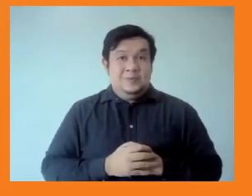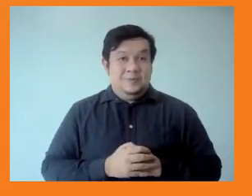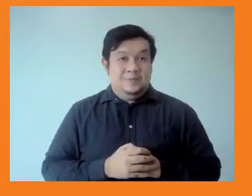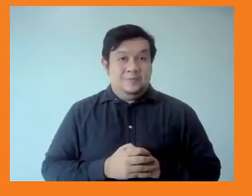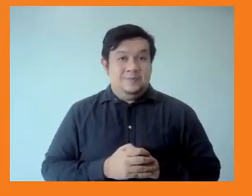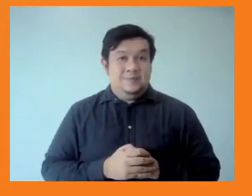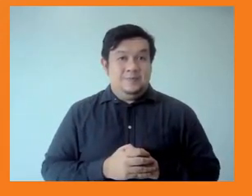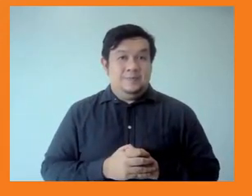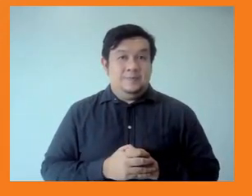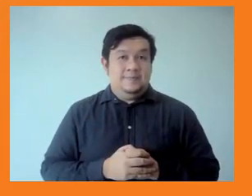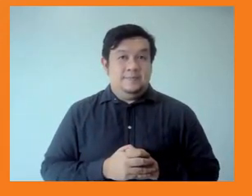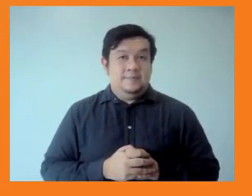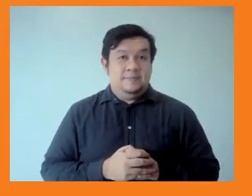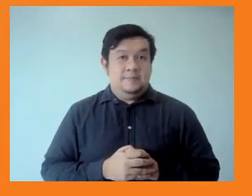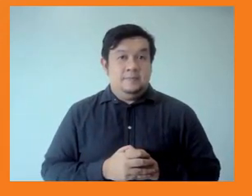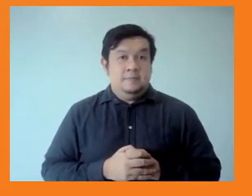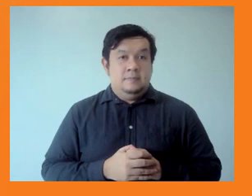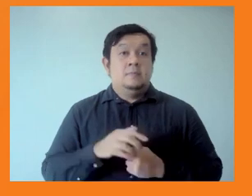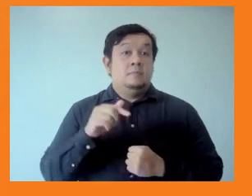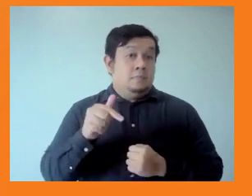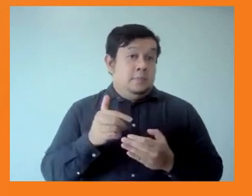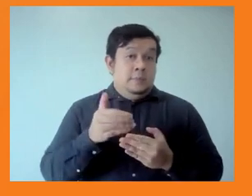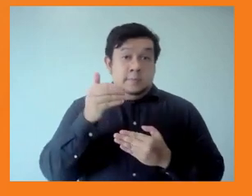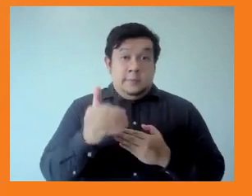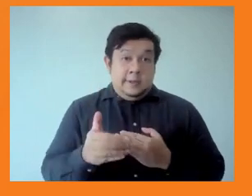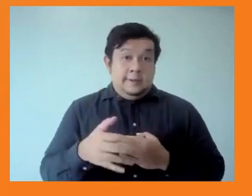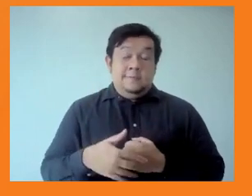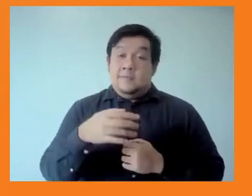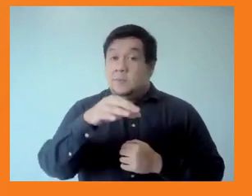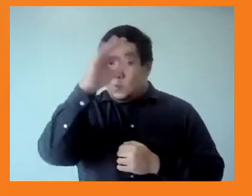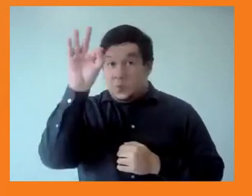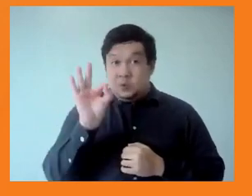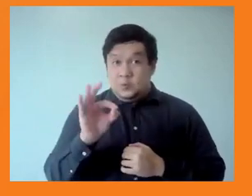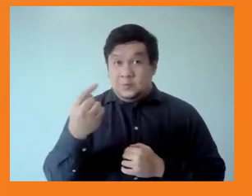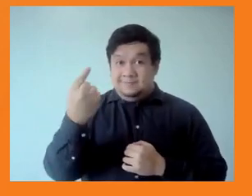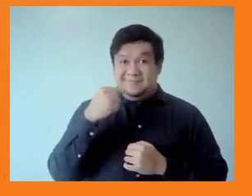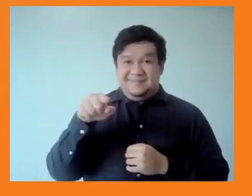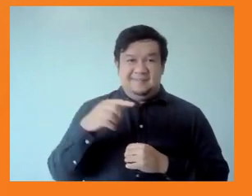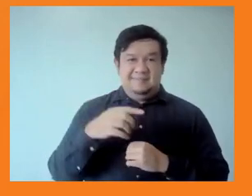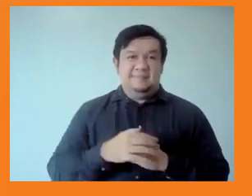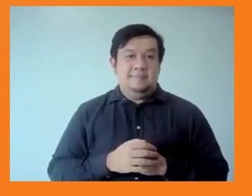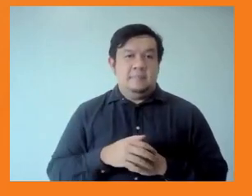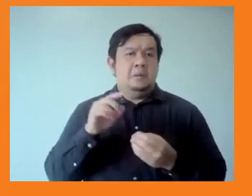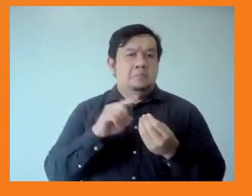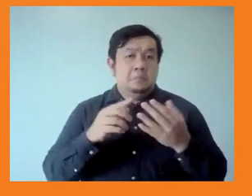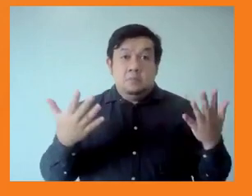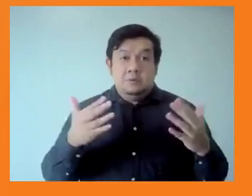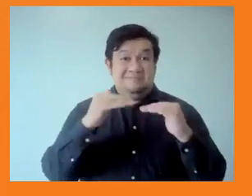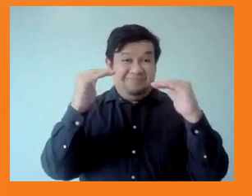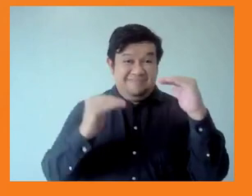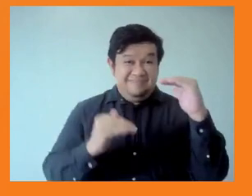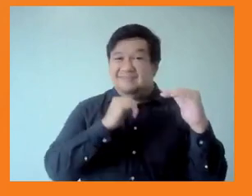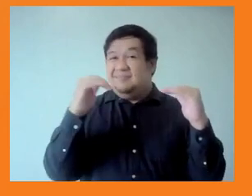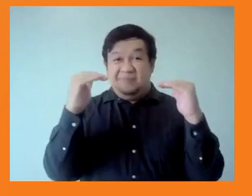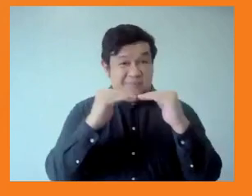So, to answer your first question, the academic rethinking about inequality, I think, started a really long time ago, including with